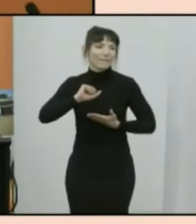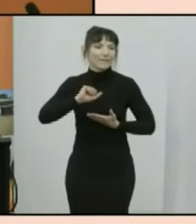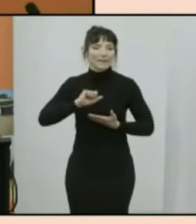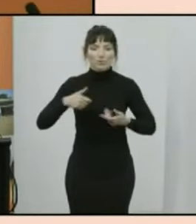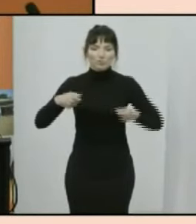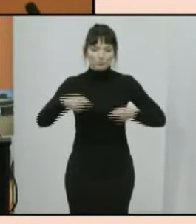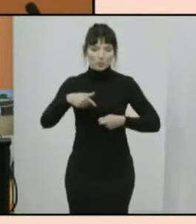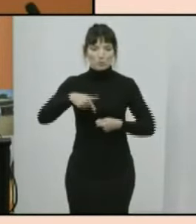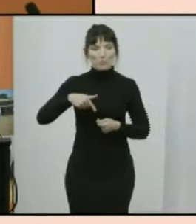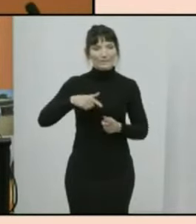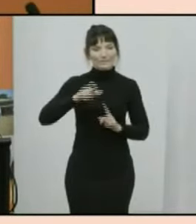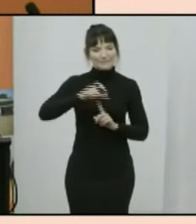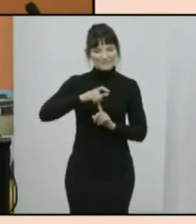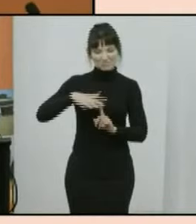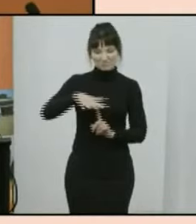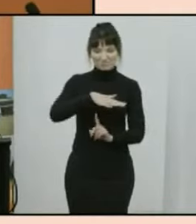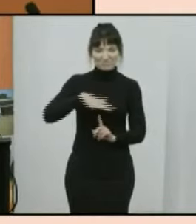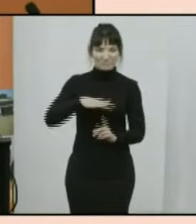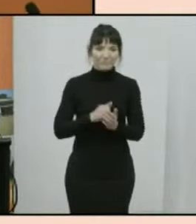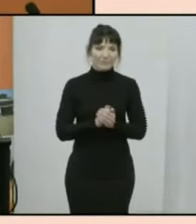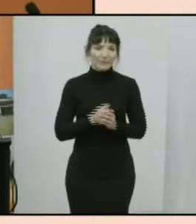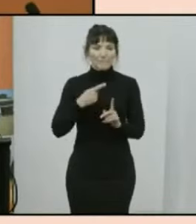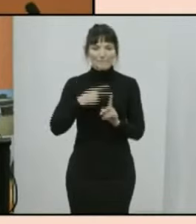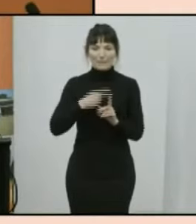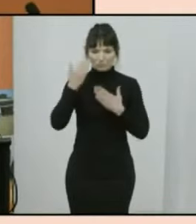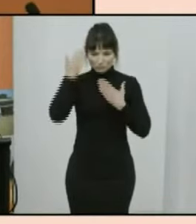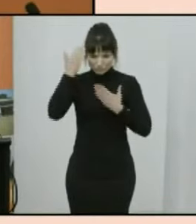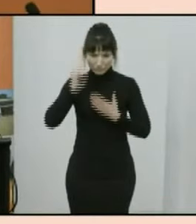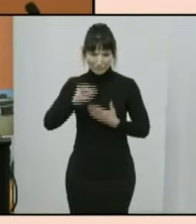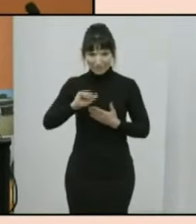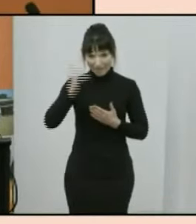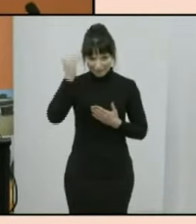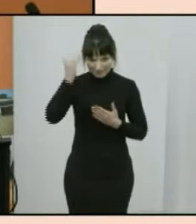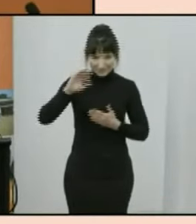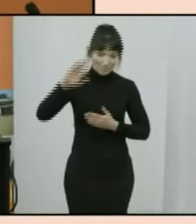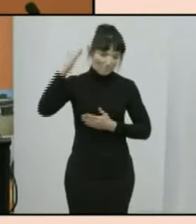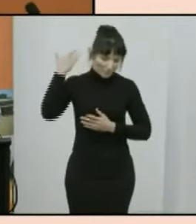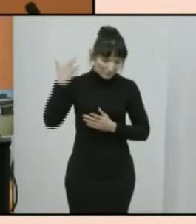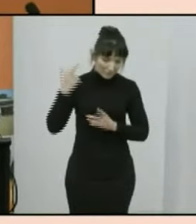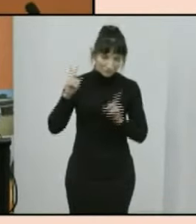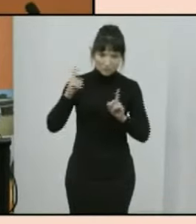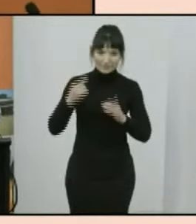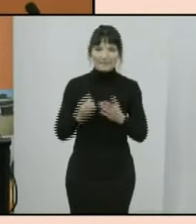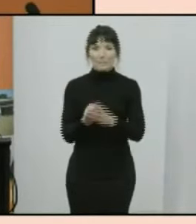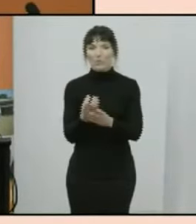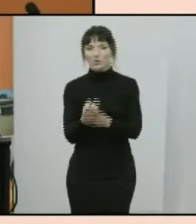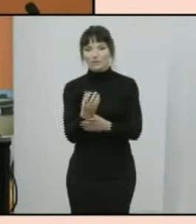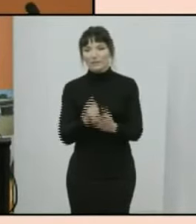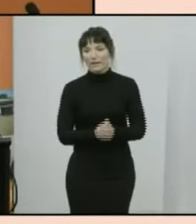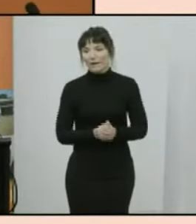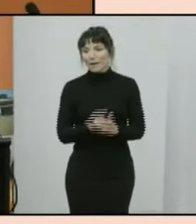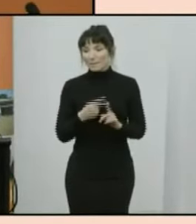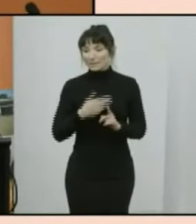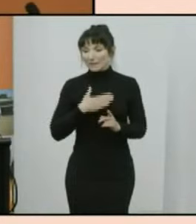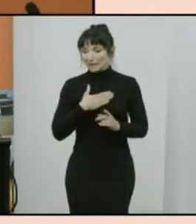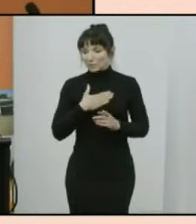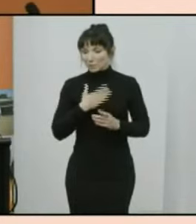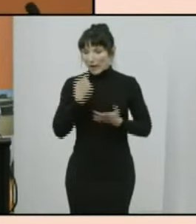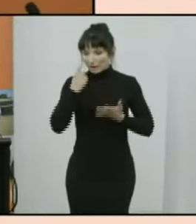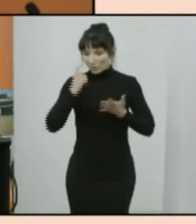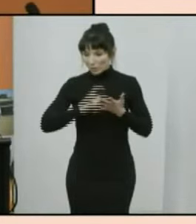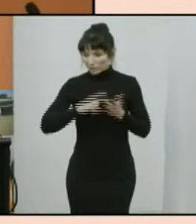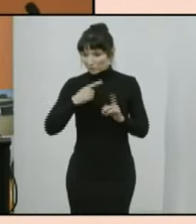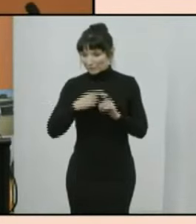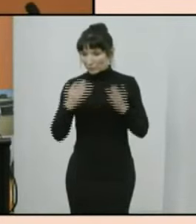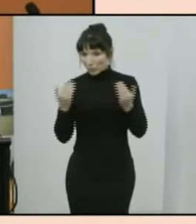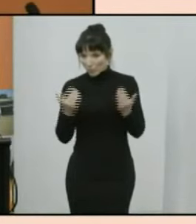of this city and region and pay my respects to their elders past present and emerging i would also like to acknowledge and